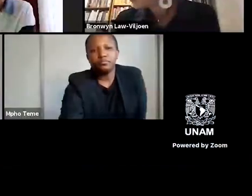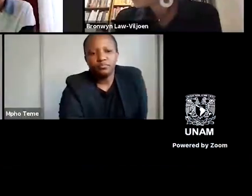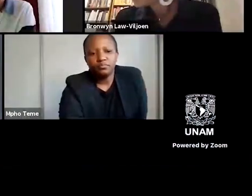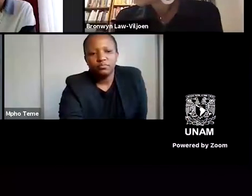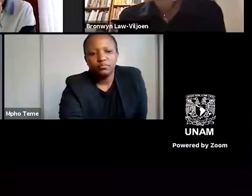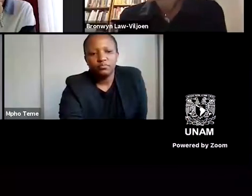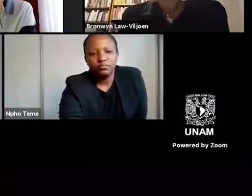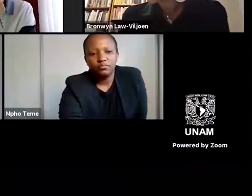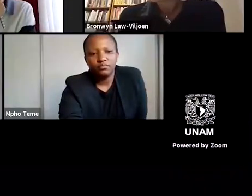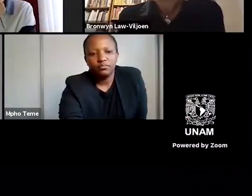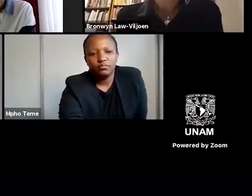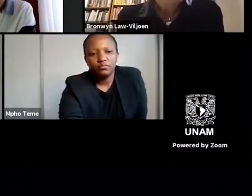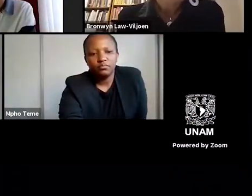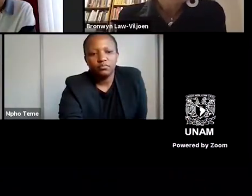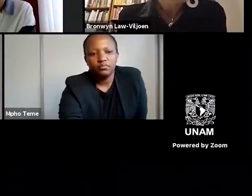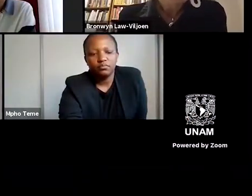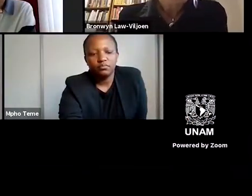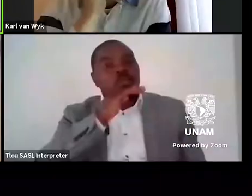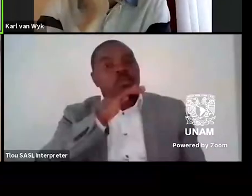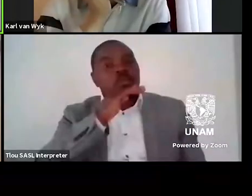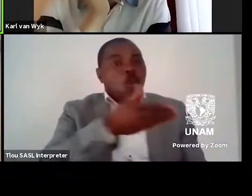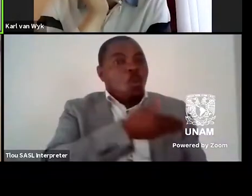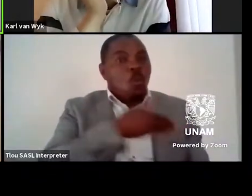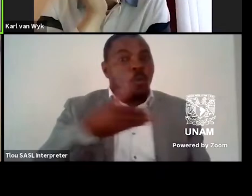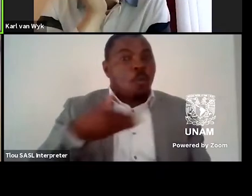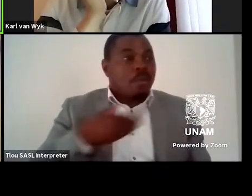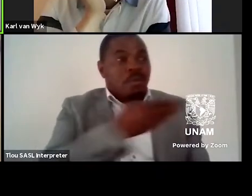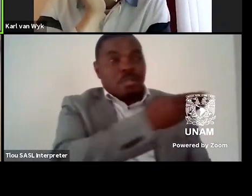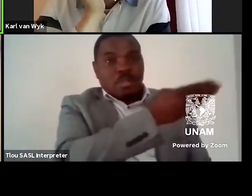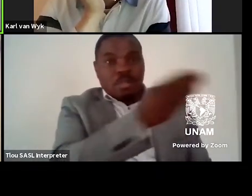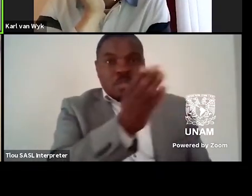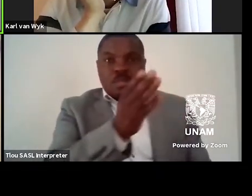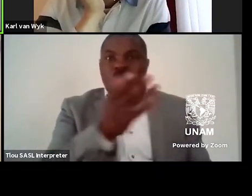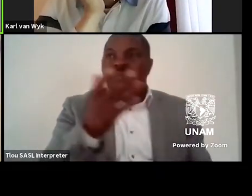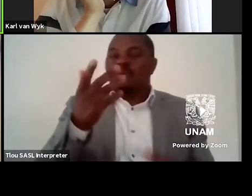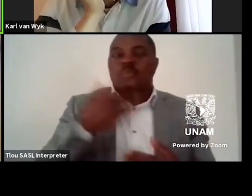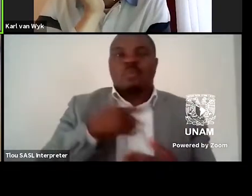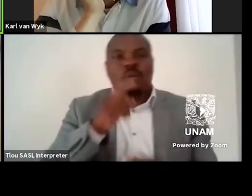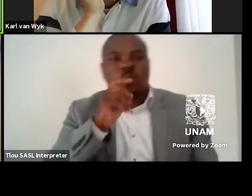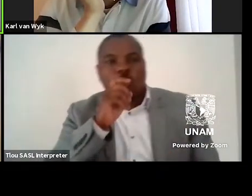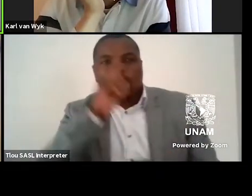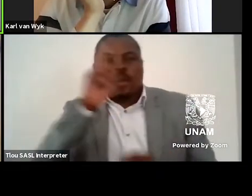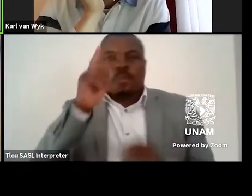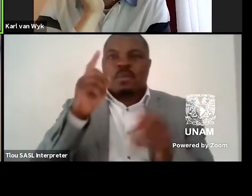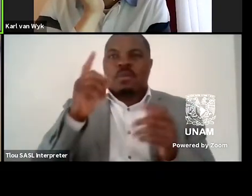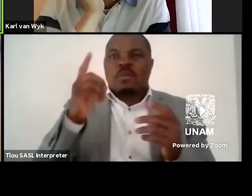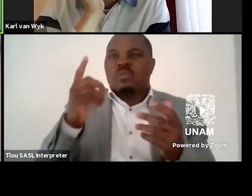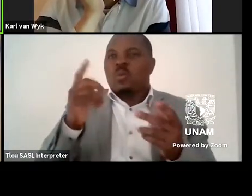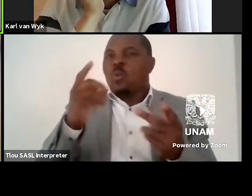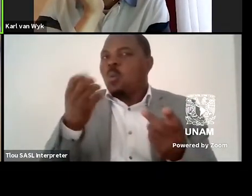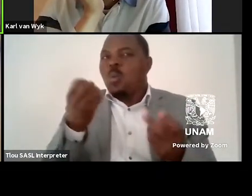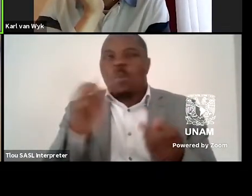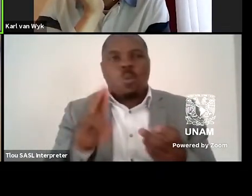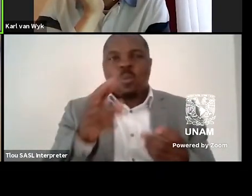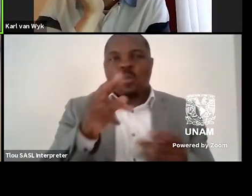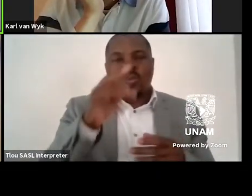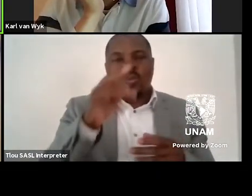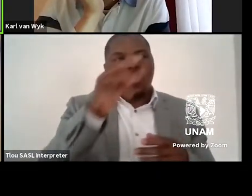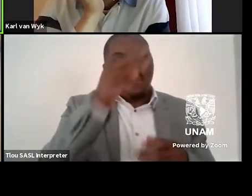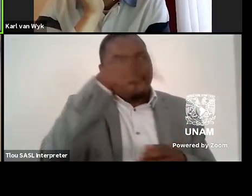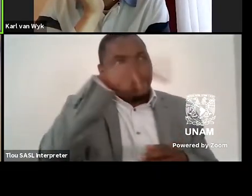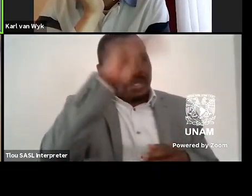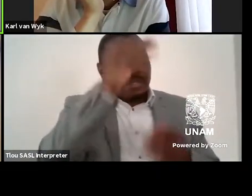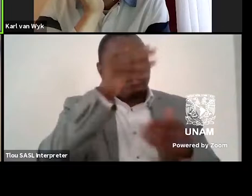most a more visible trend in contemporary or in Mexican history